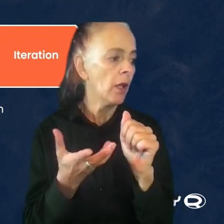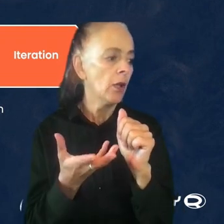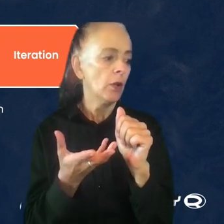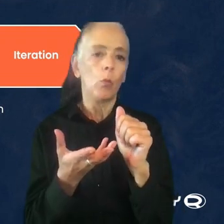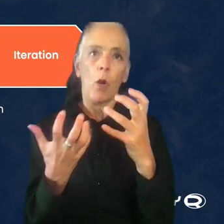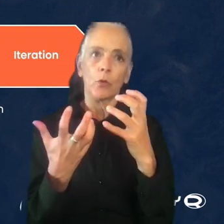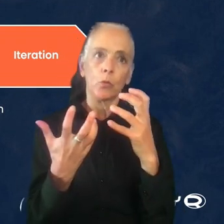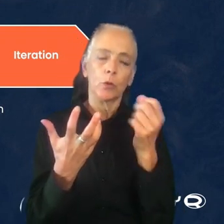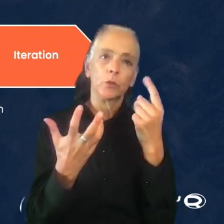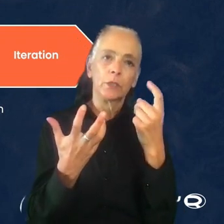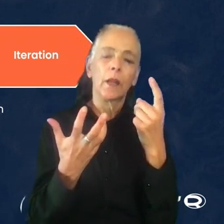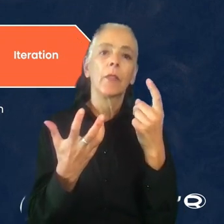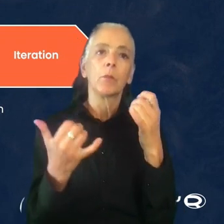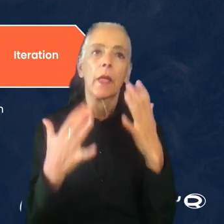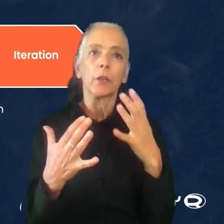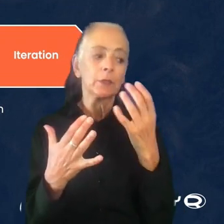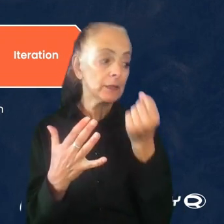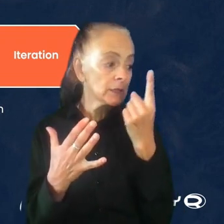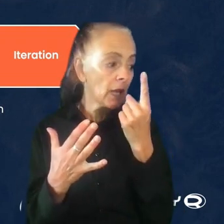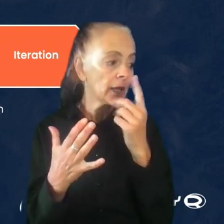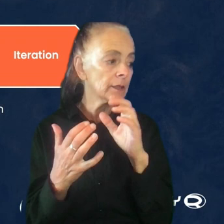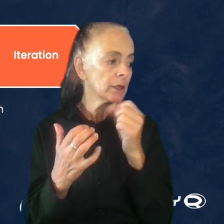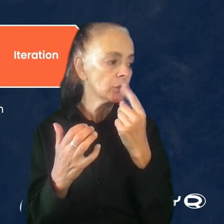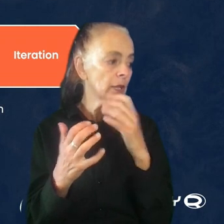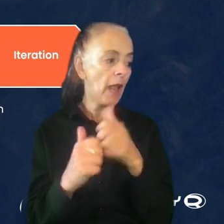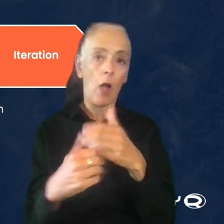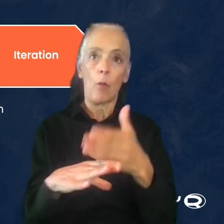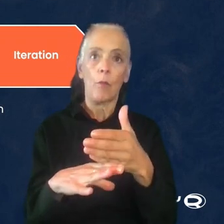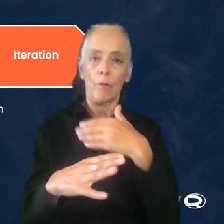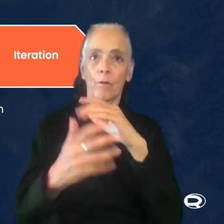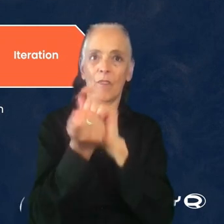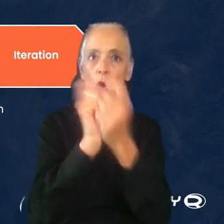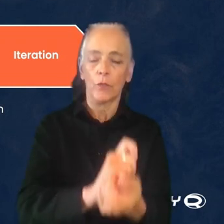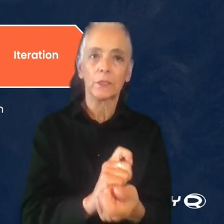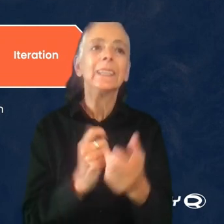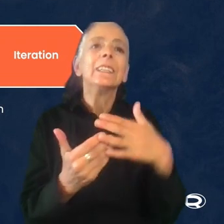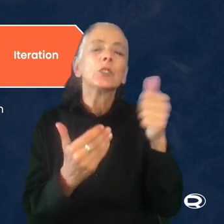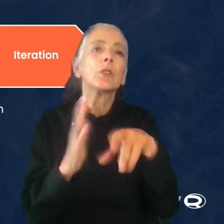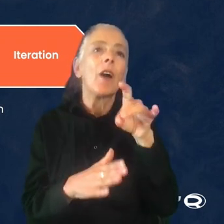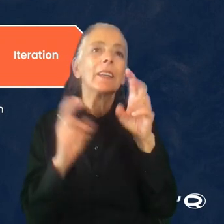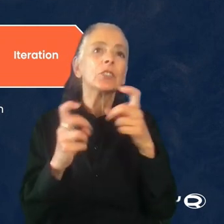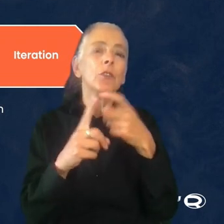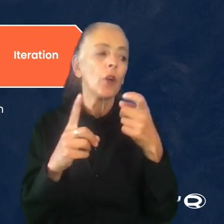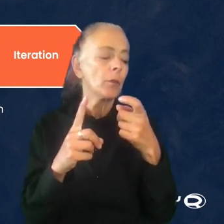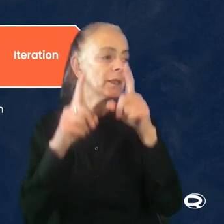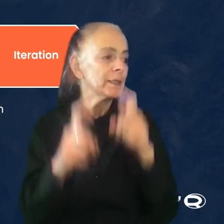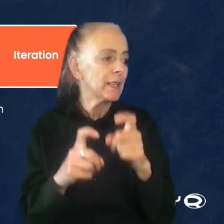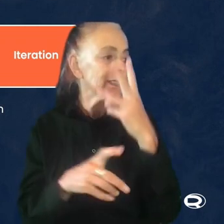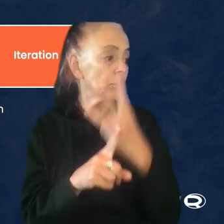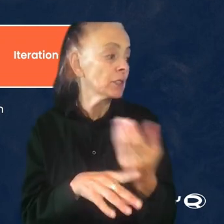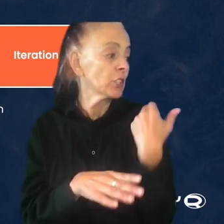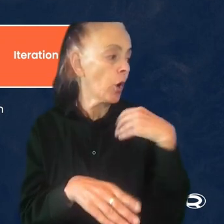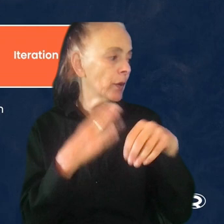understand how that evolves during development. It's much easier to find an issue from a test six months ago in a JIRA than to